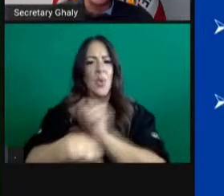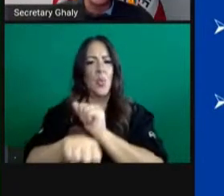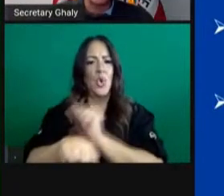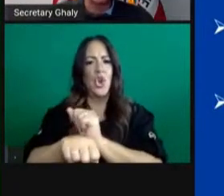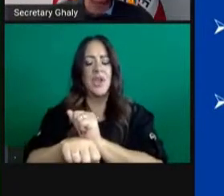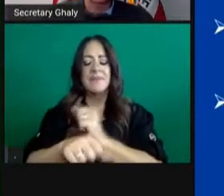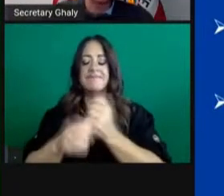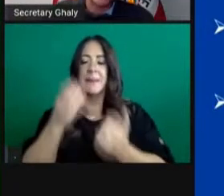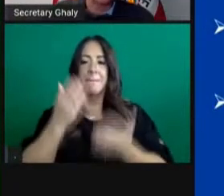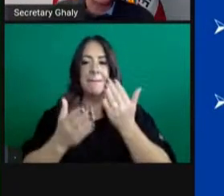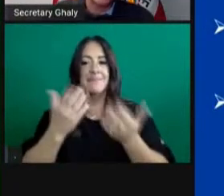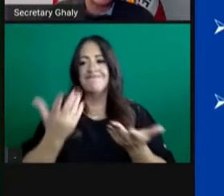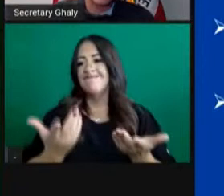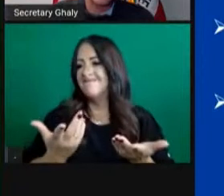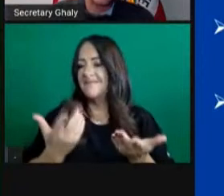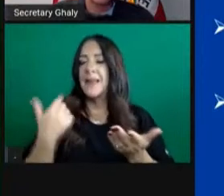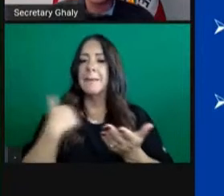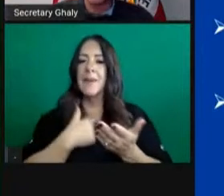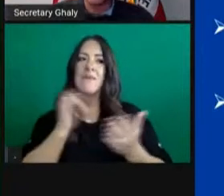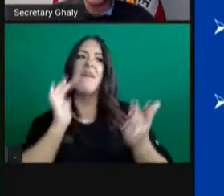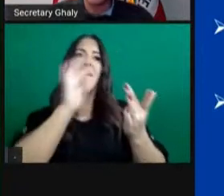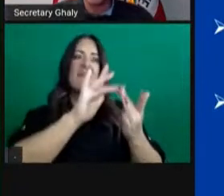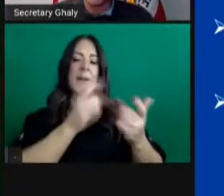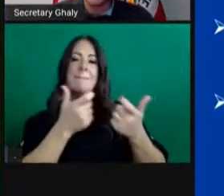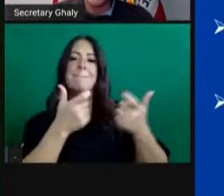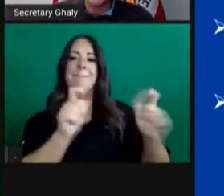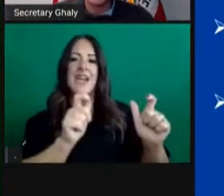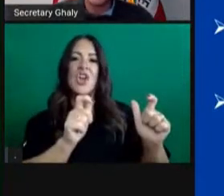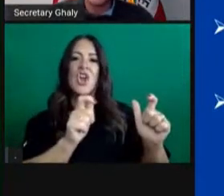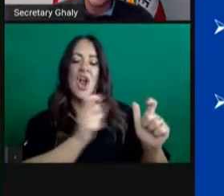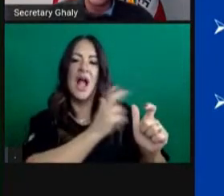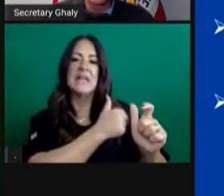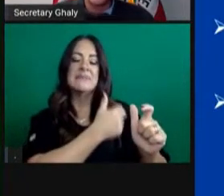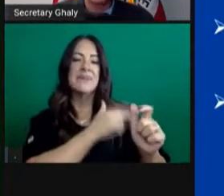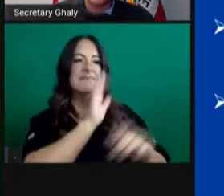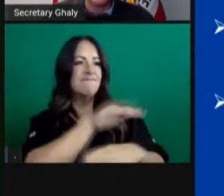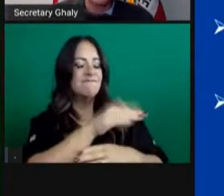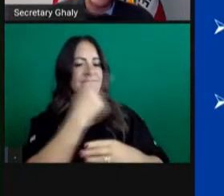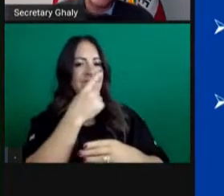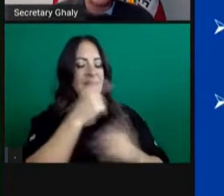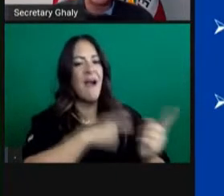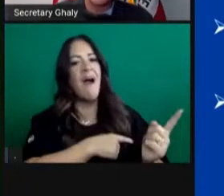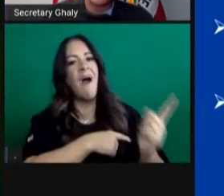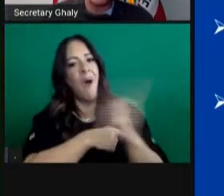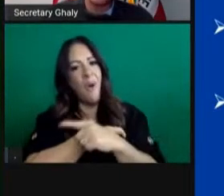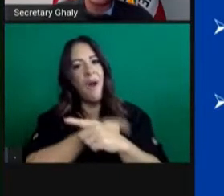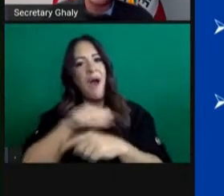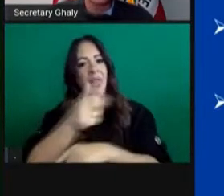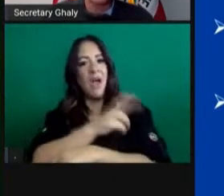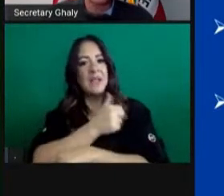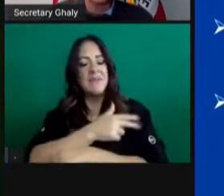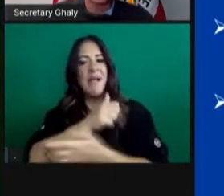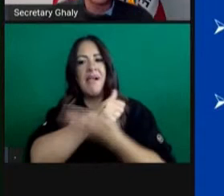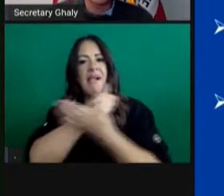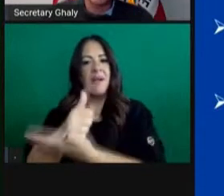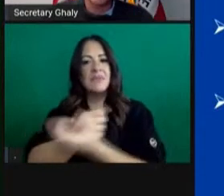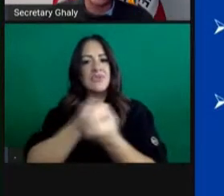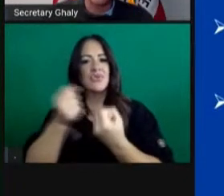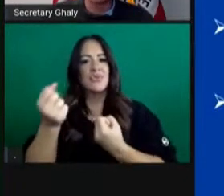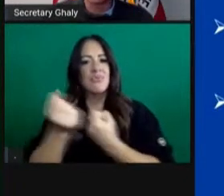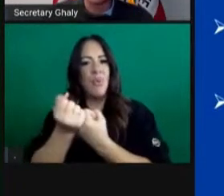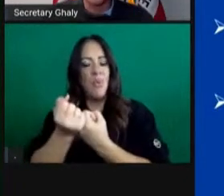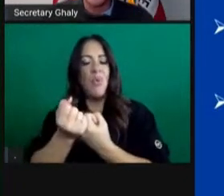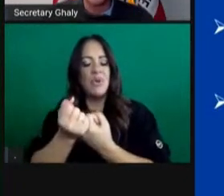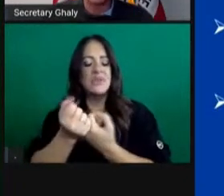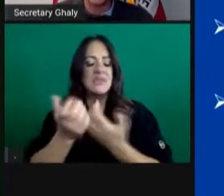upon some bigger facilities to support smaller facilities, less impacted facilities to